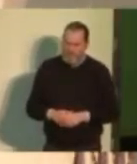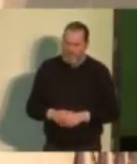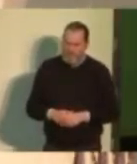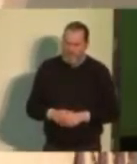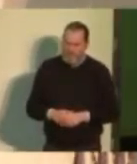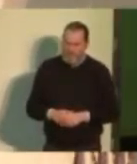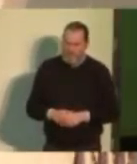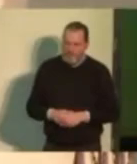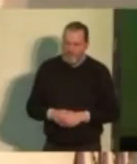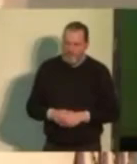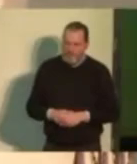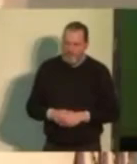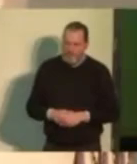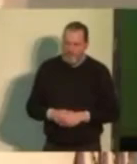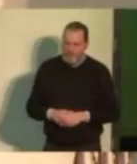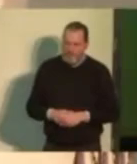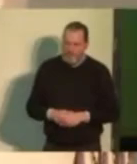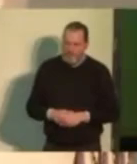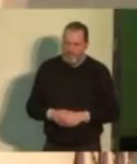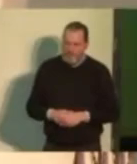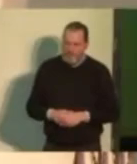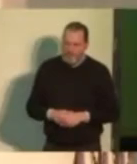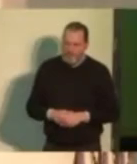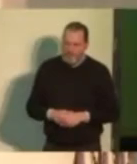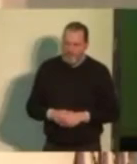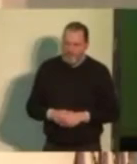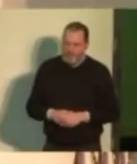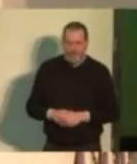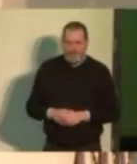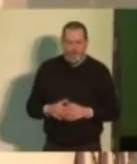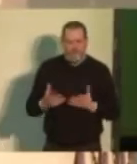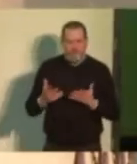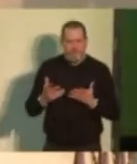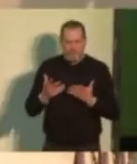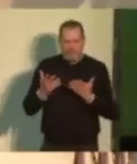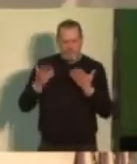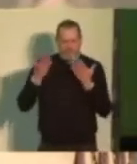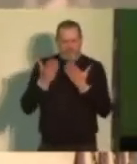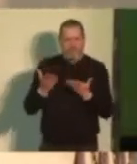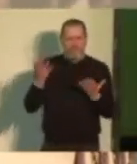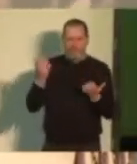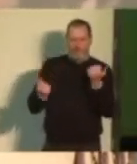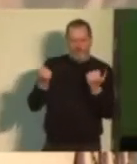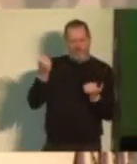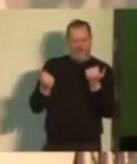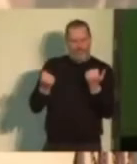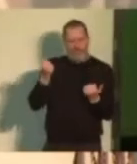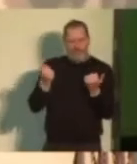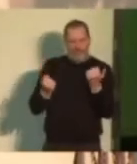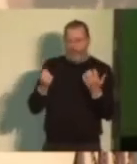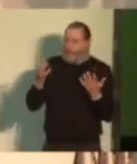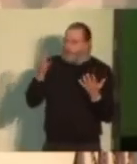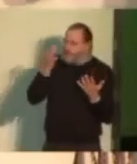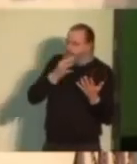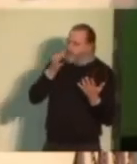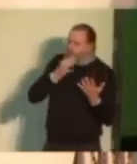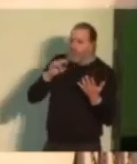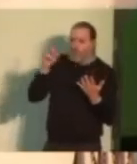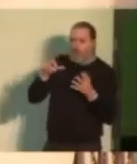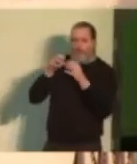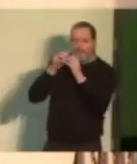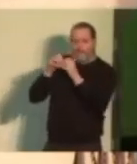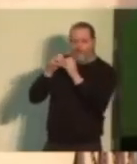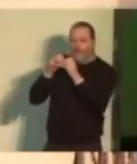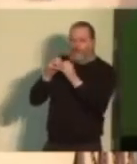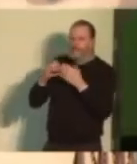There is no moral justification for a small number of multi-billionaires to have more